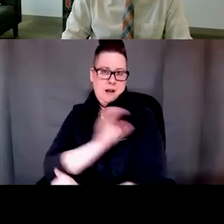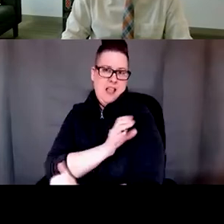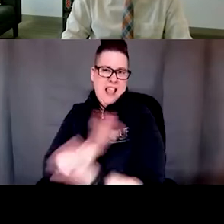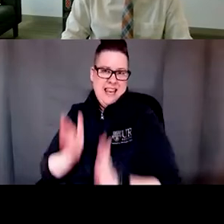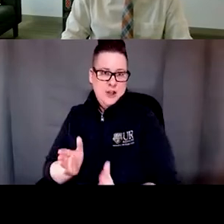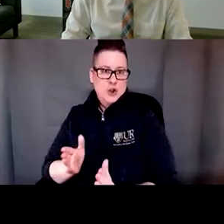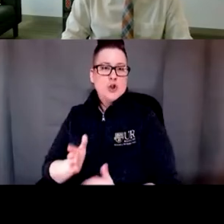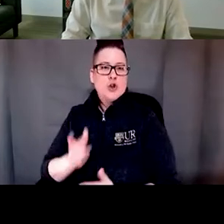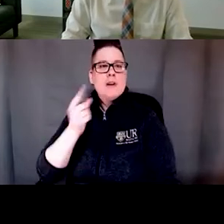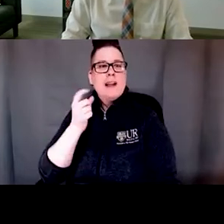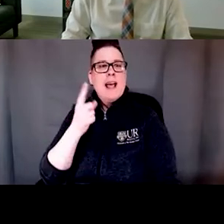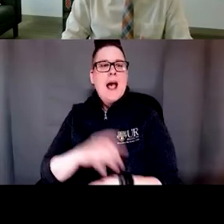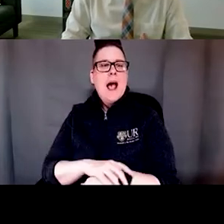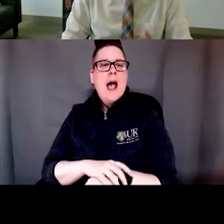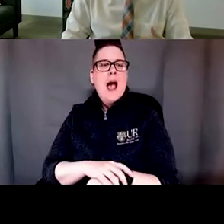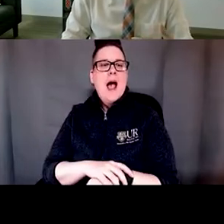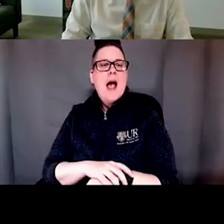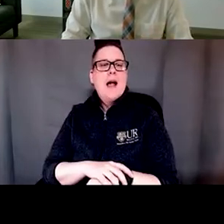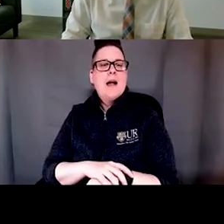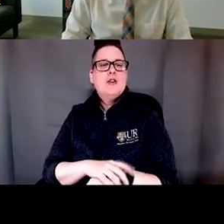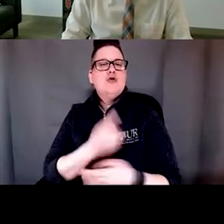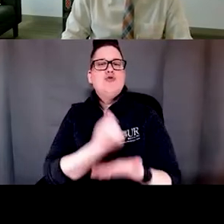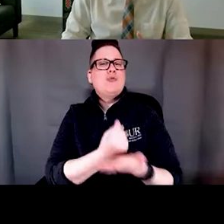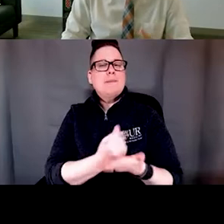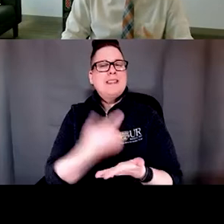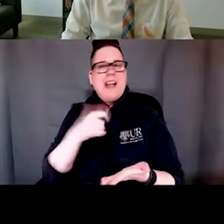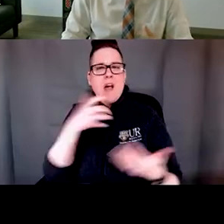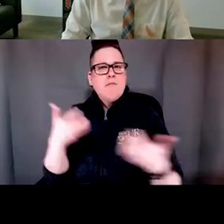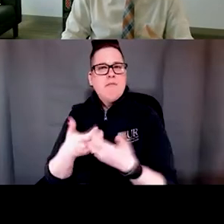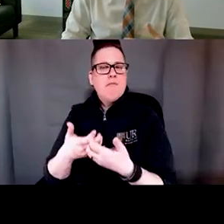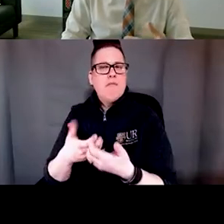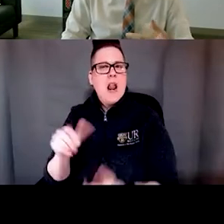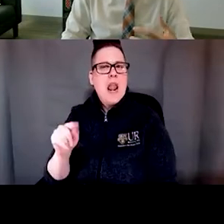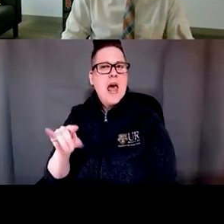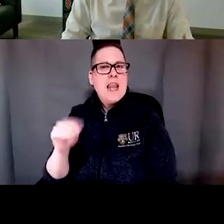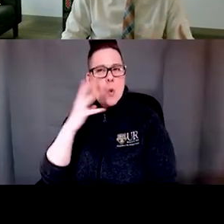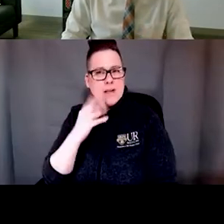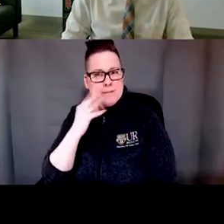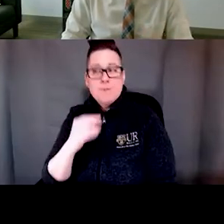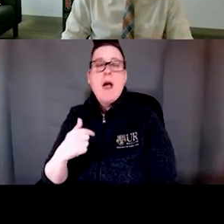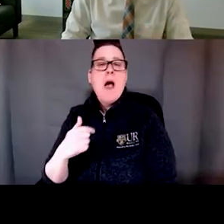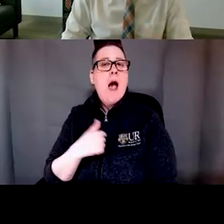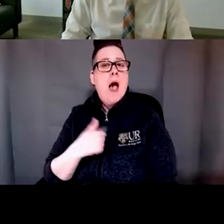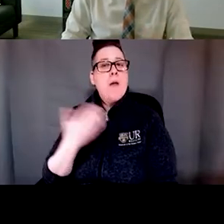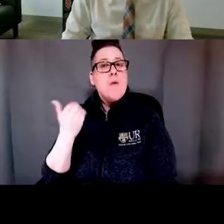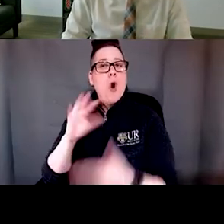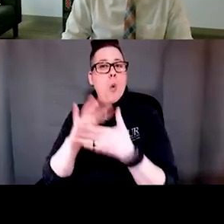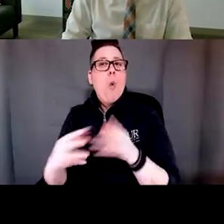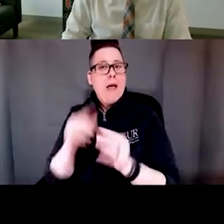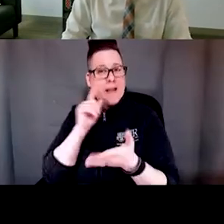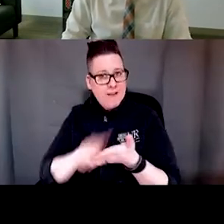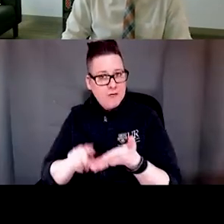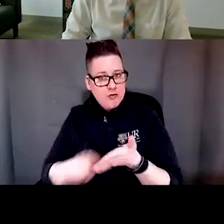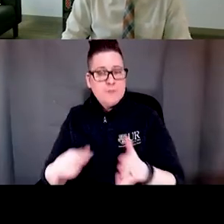experience. I've done qualitative studies that when I've spoken to Latino,